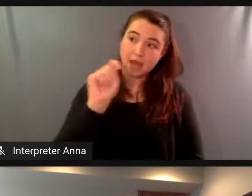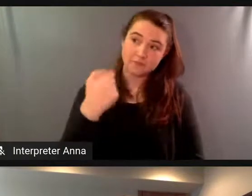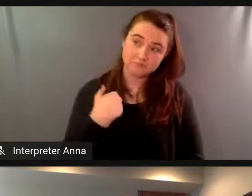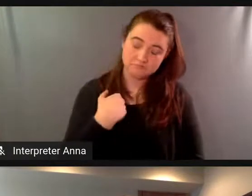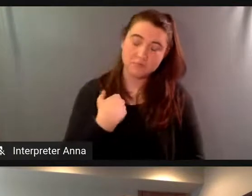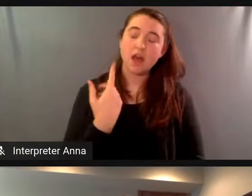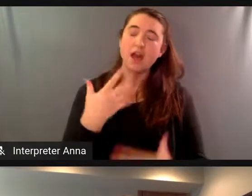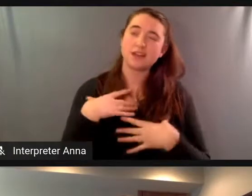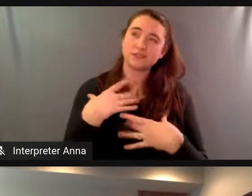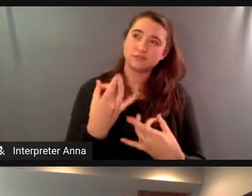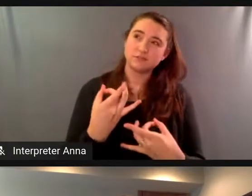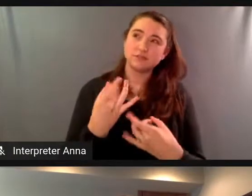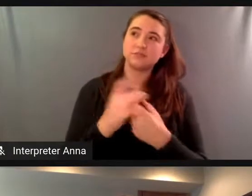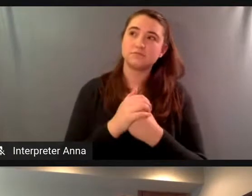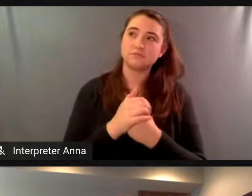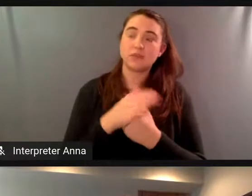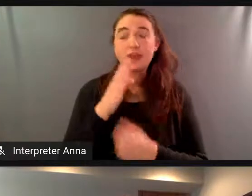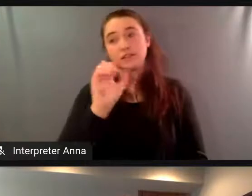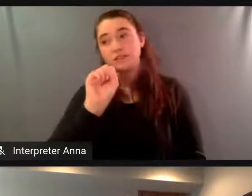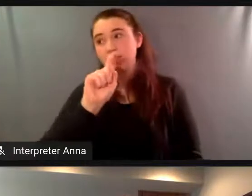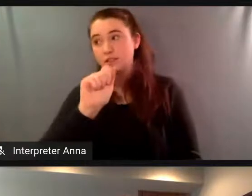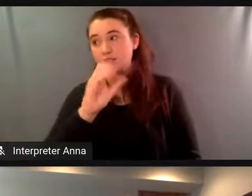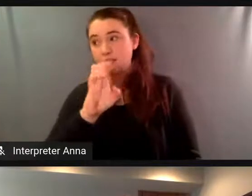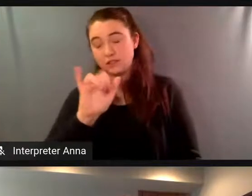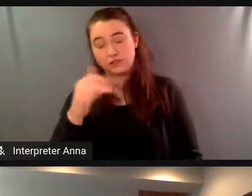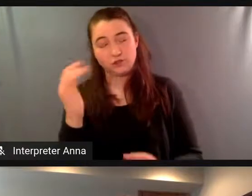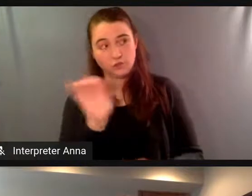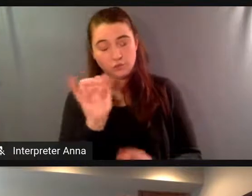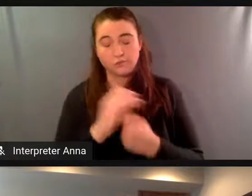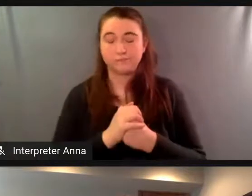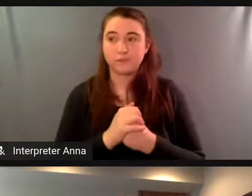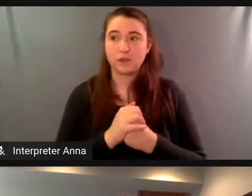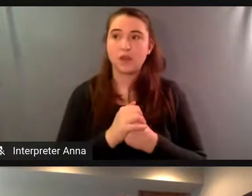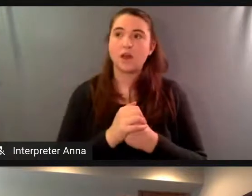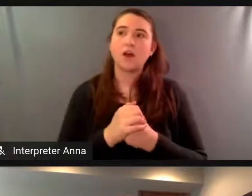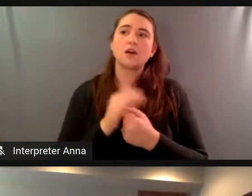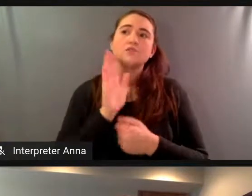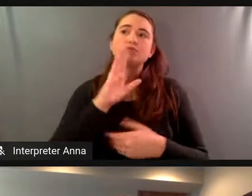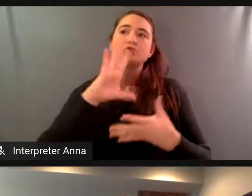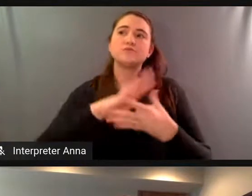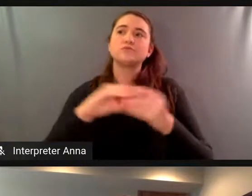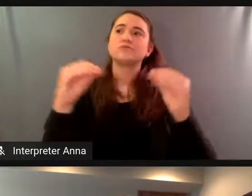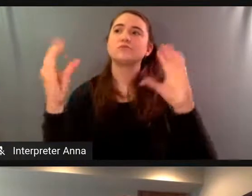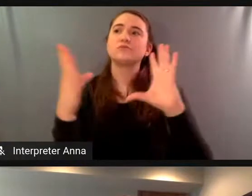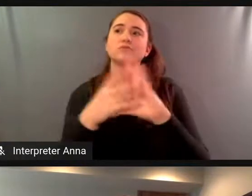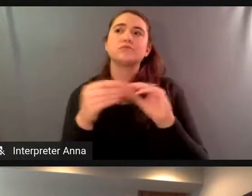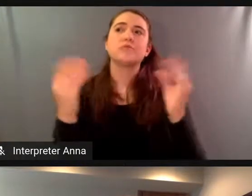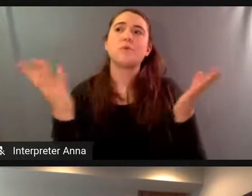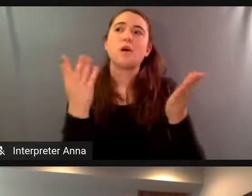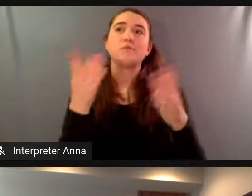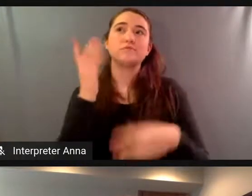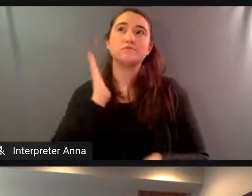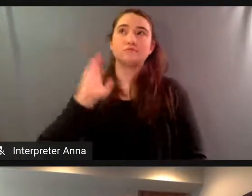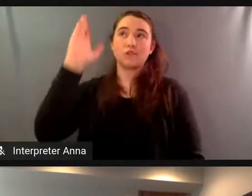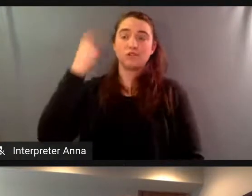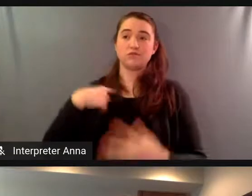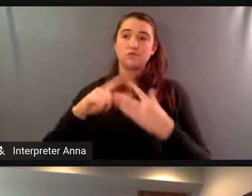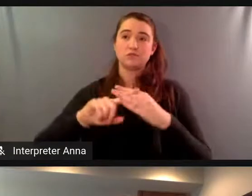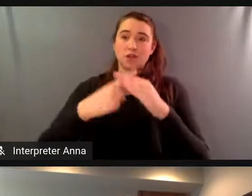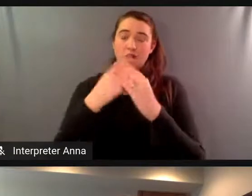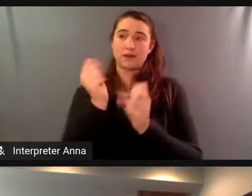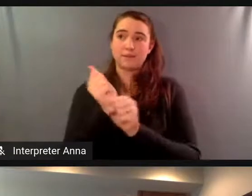in and stacy as well what story did you think you were telling when you first started making spaceship earth